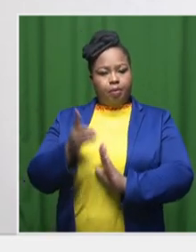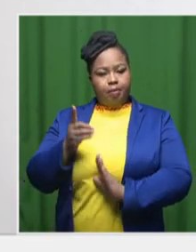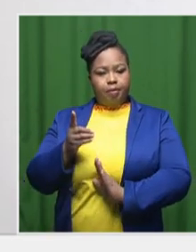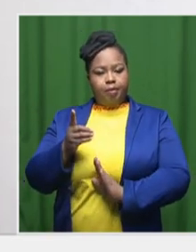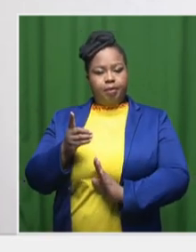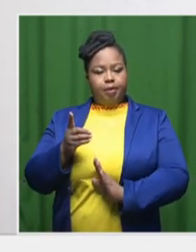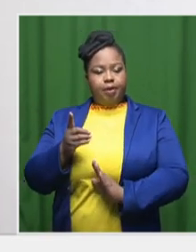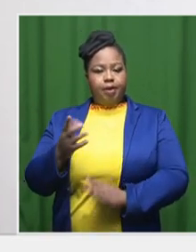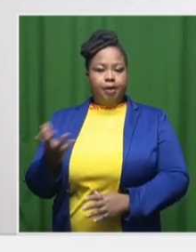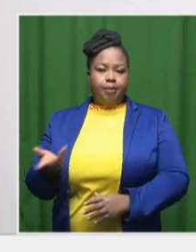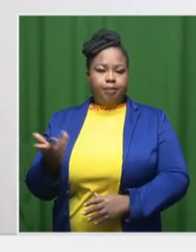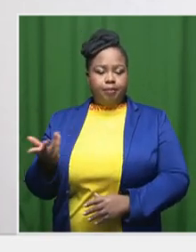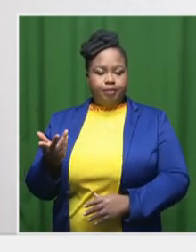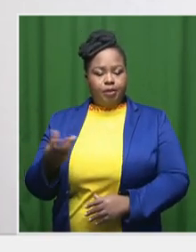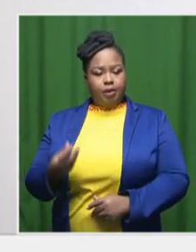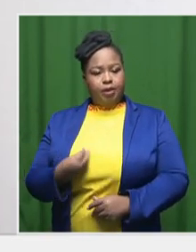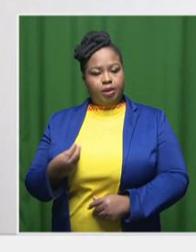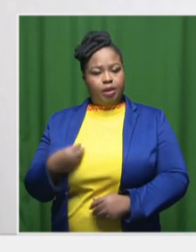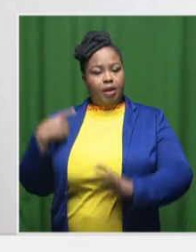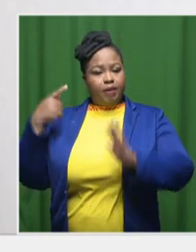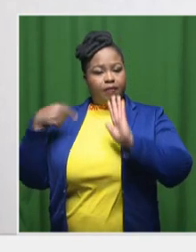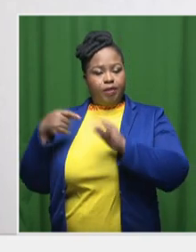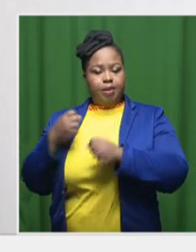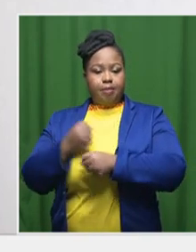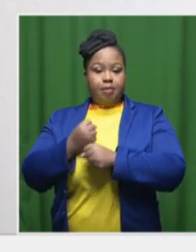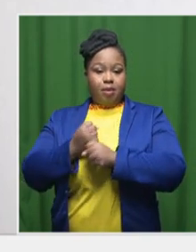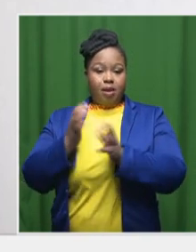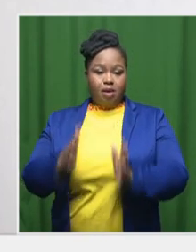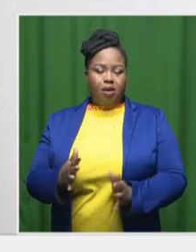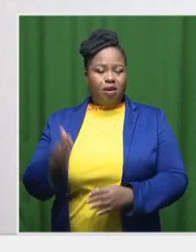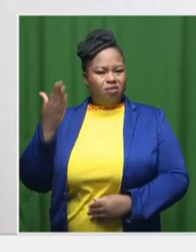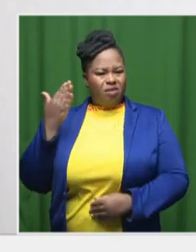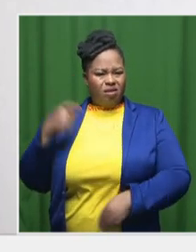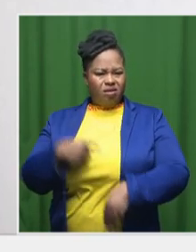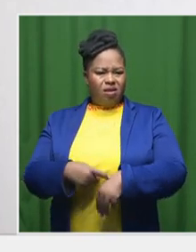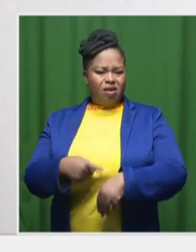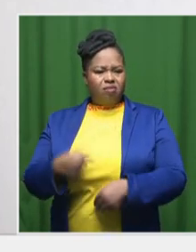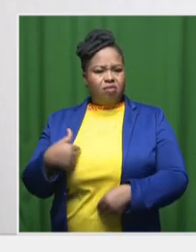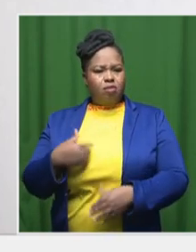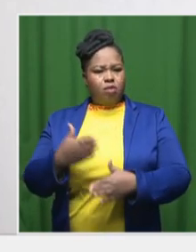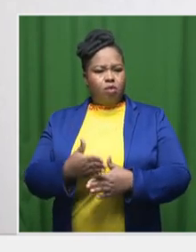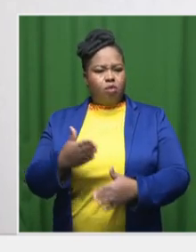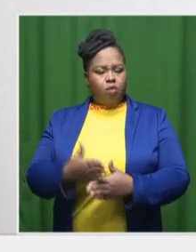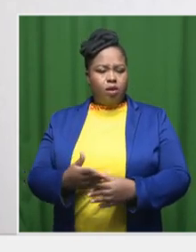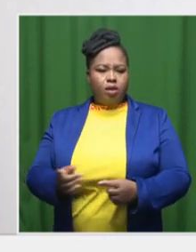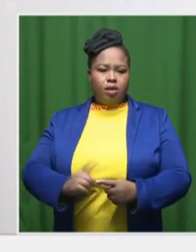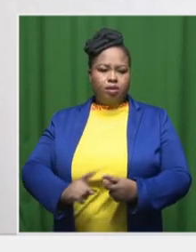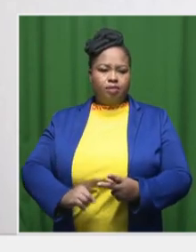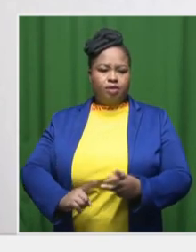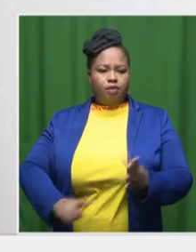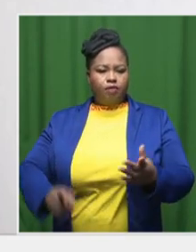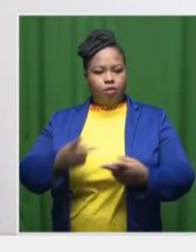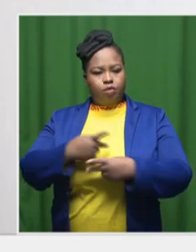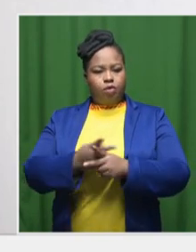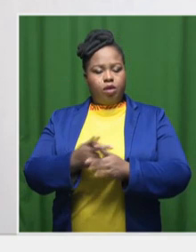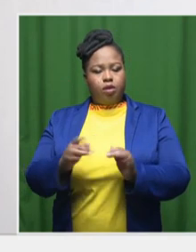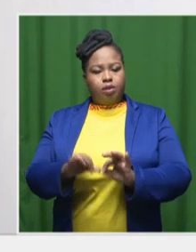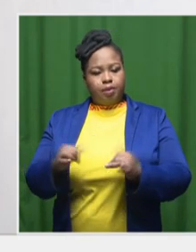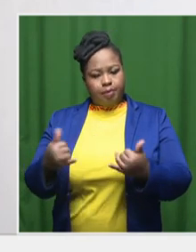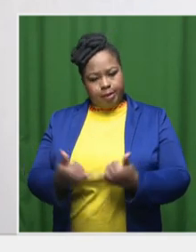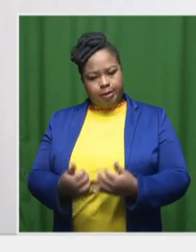a young filmmaker. At that time, I was still working in various production companies